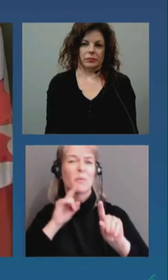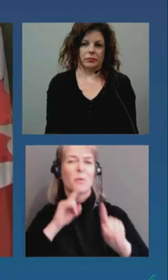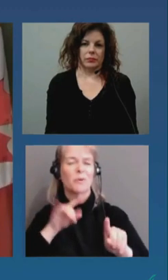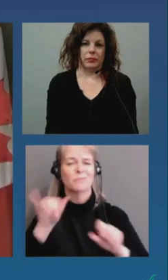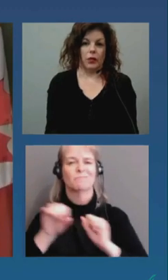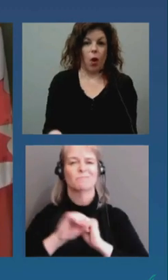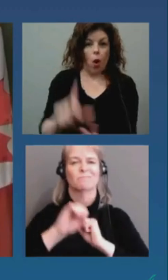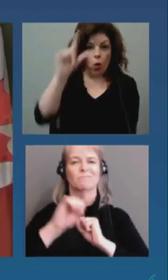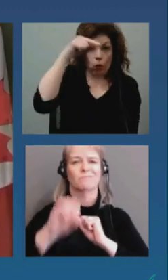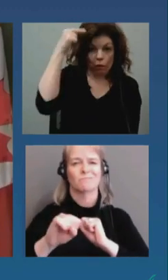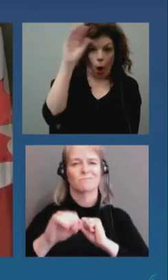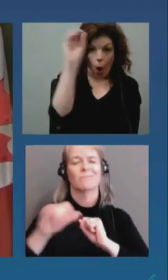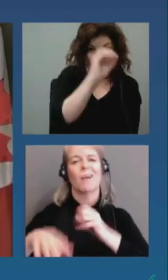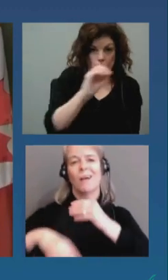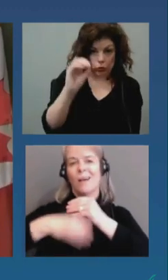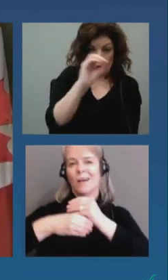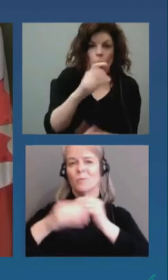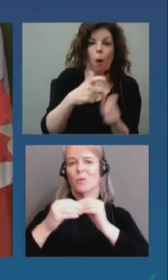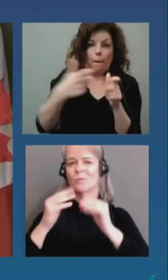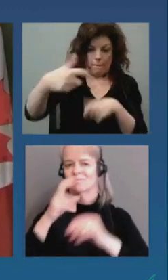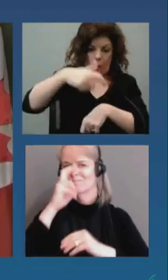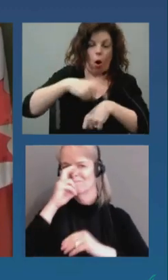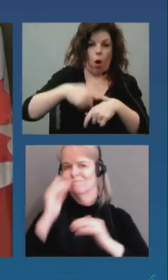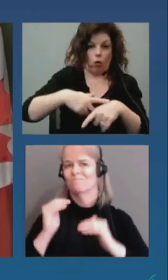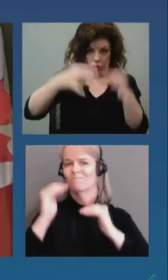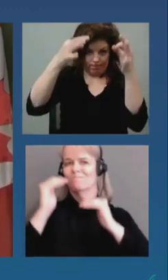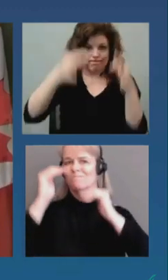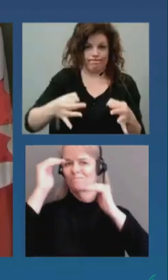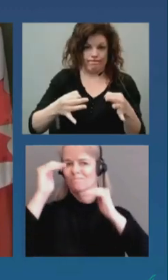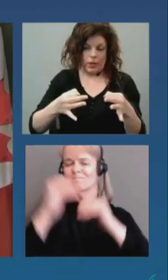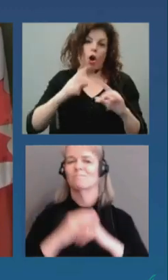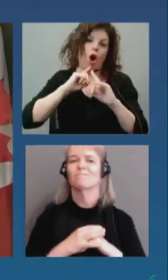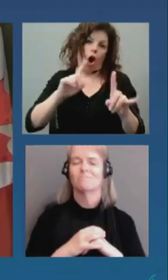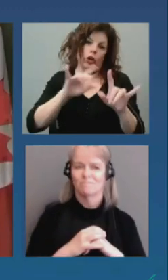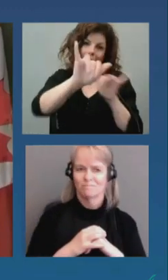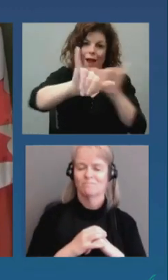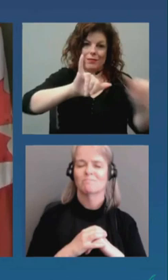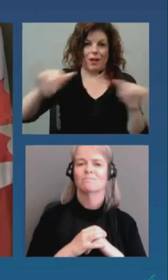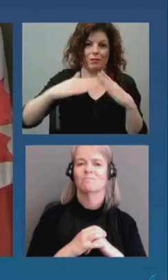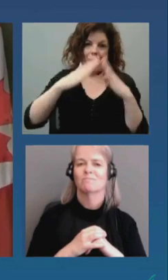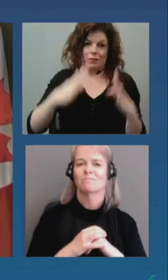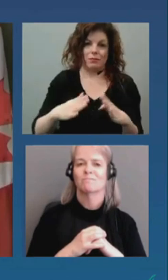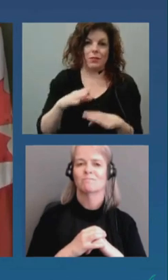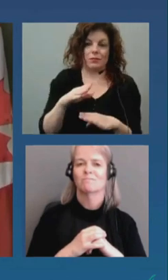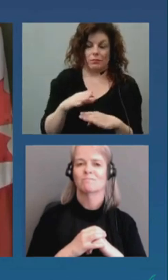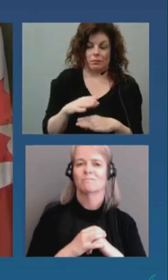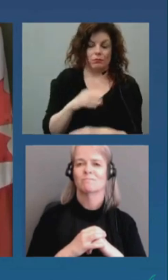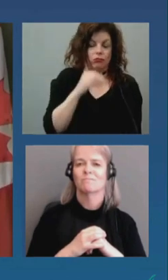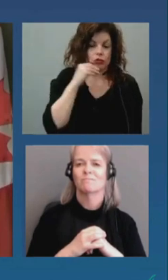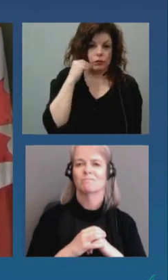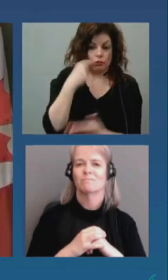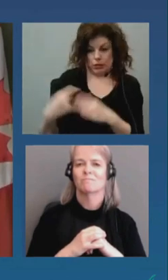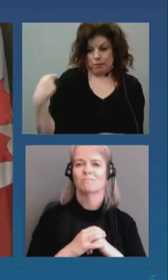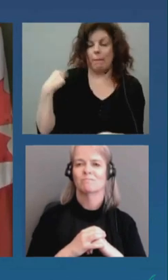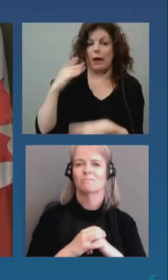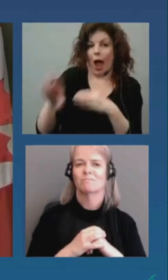its